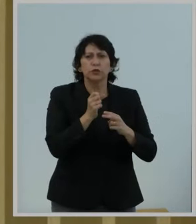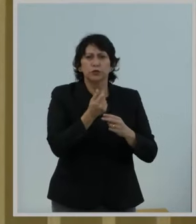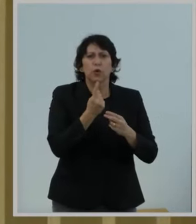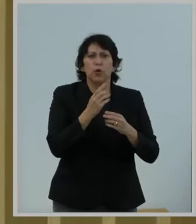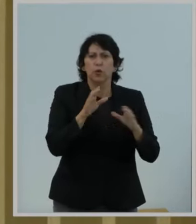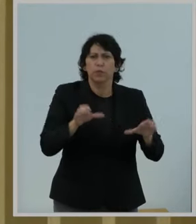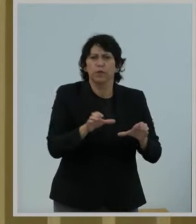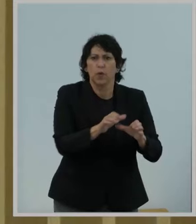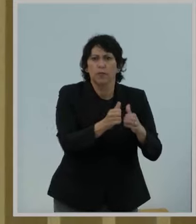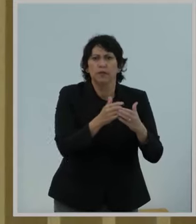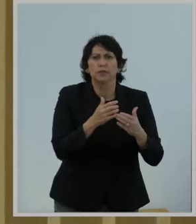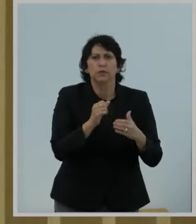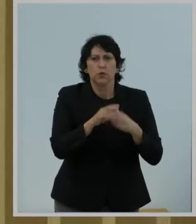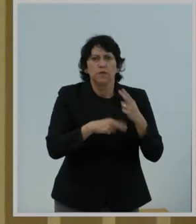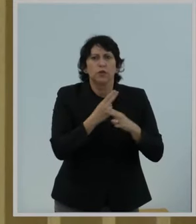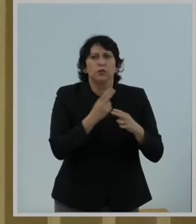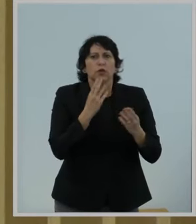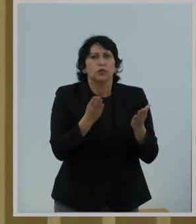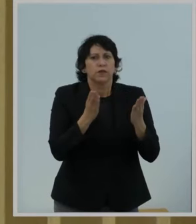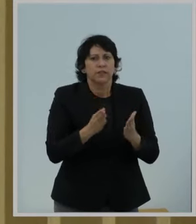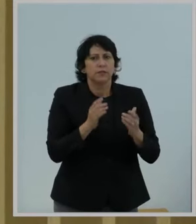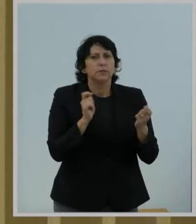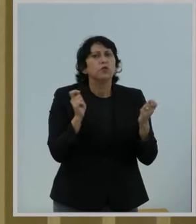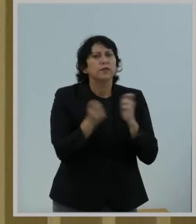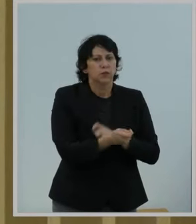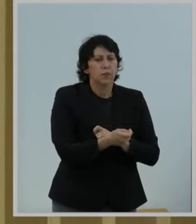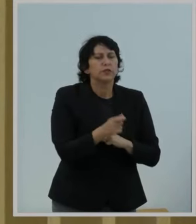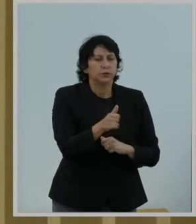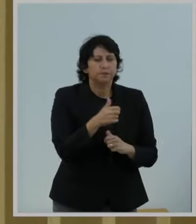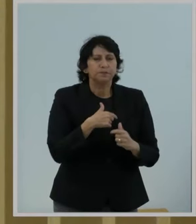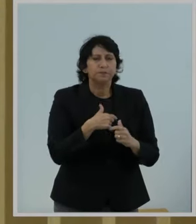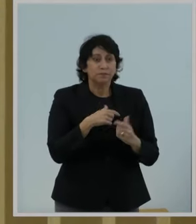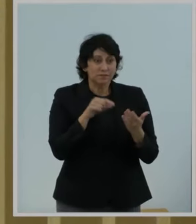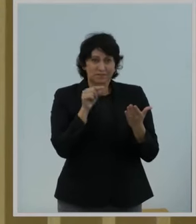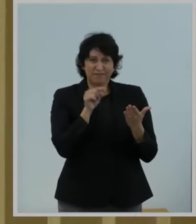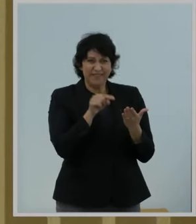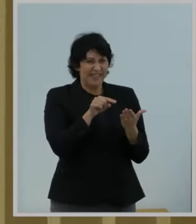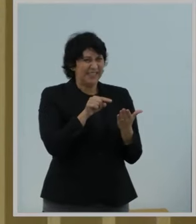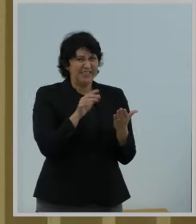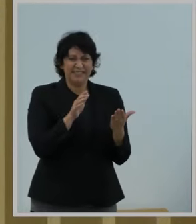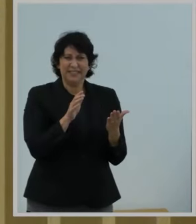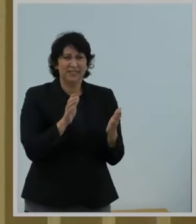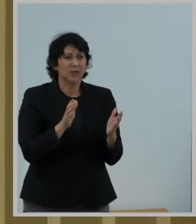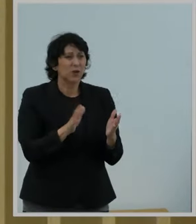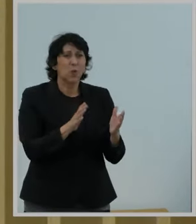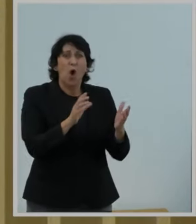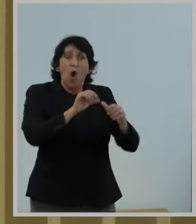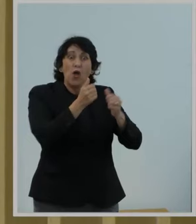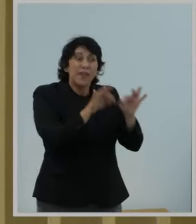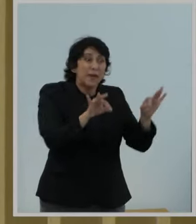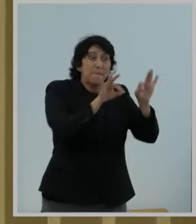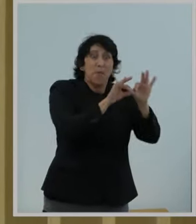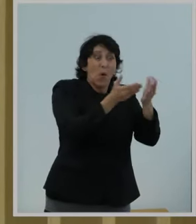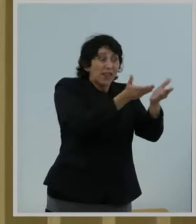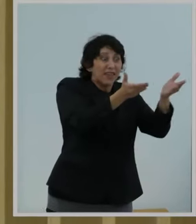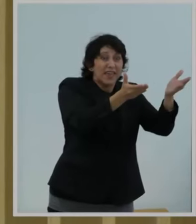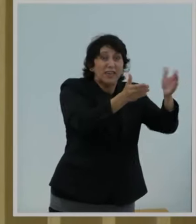down the path to Title II will not only push vital FCC matters onto the back burner,